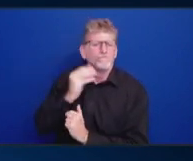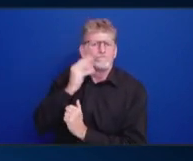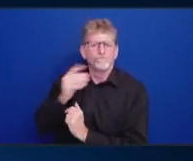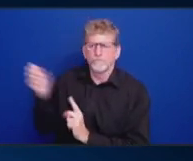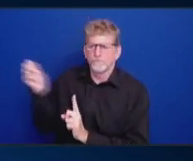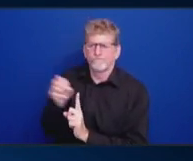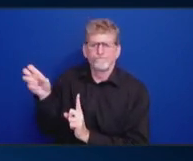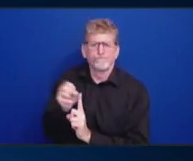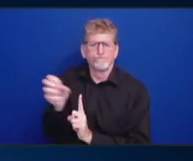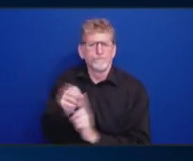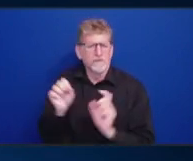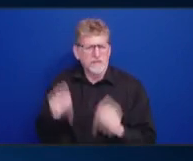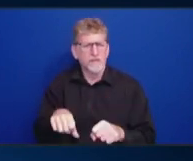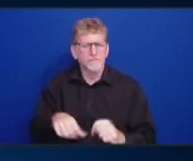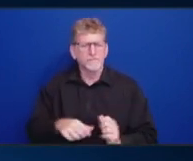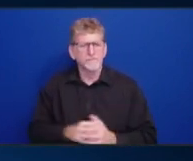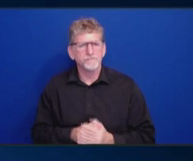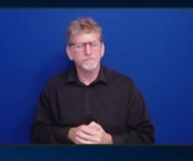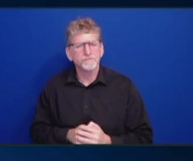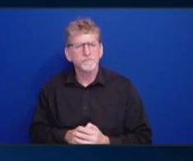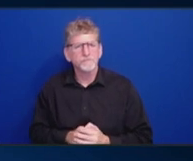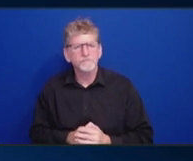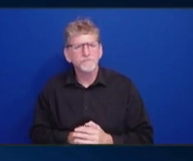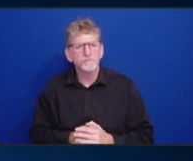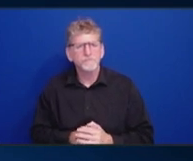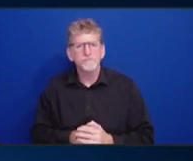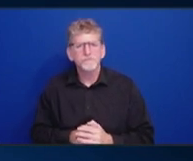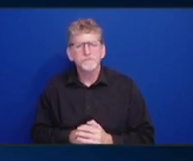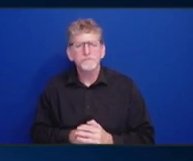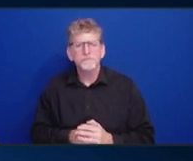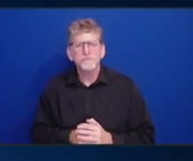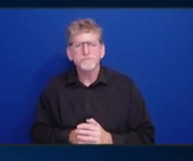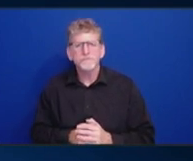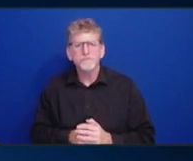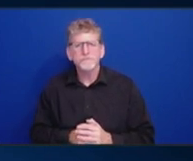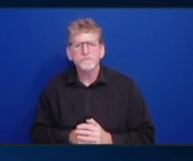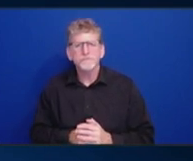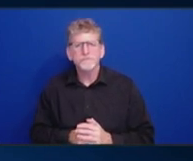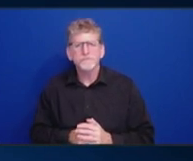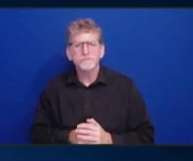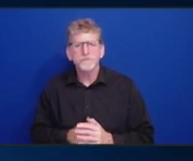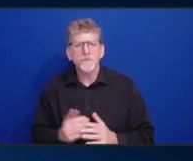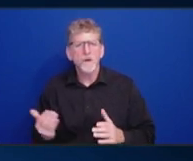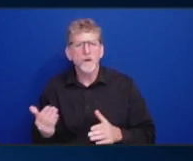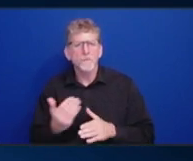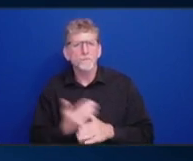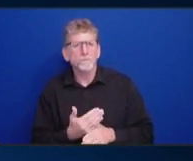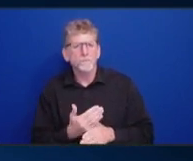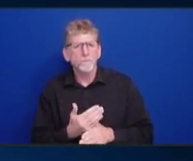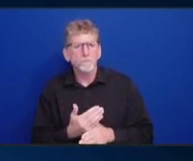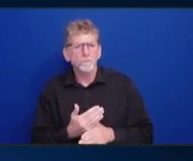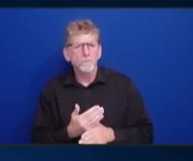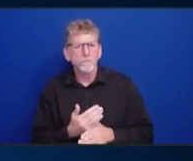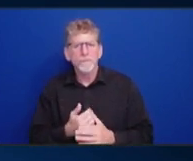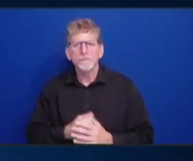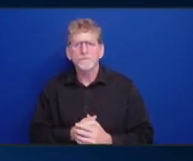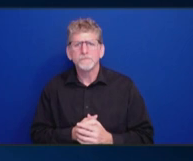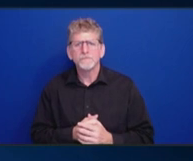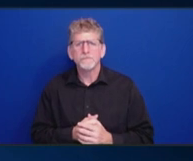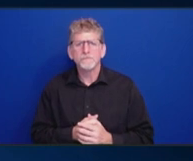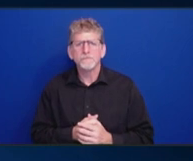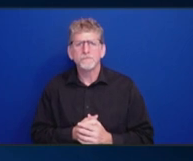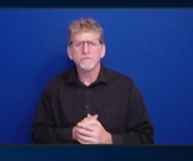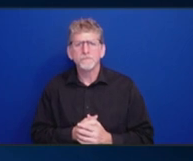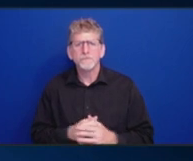Emily Sorry, this is Emily. I'm going to step in and just make a friendly amendment. So, the subcommittee will need to assess